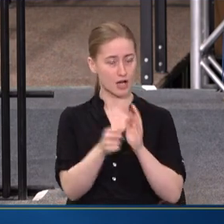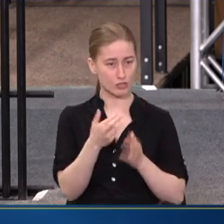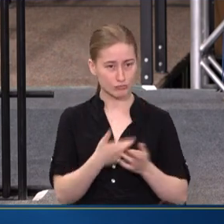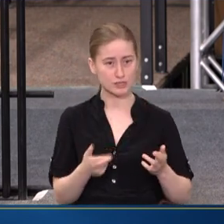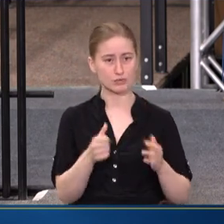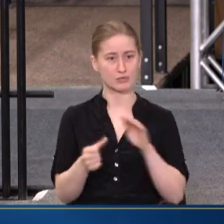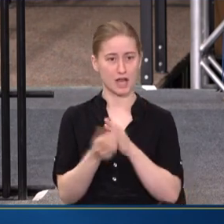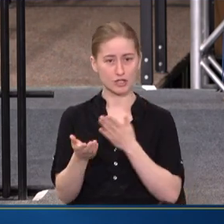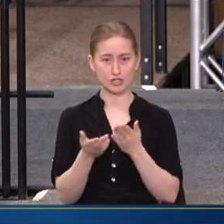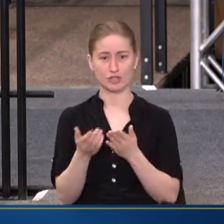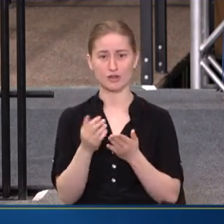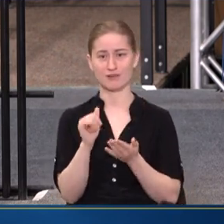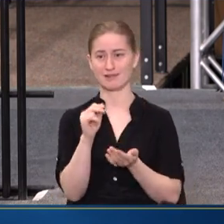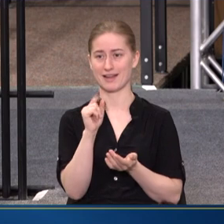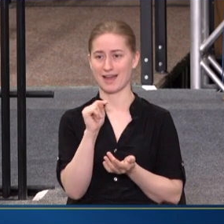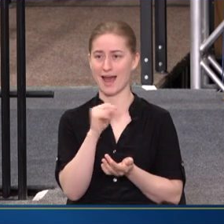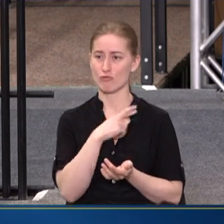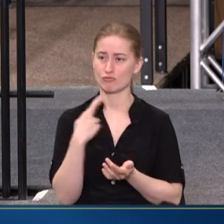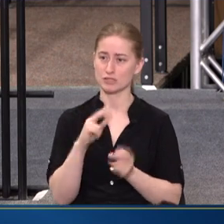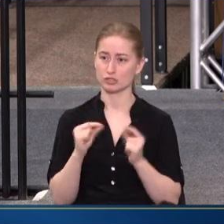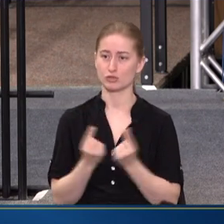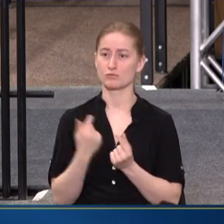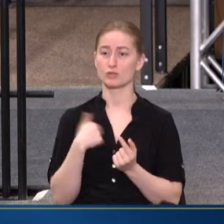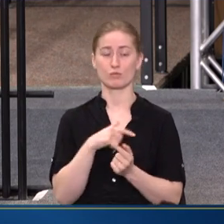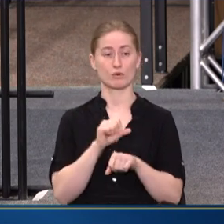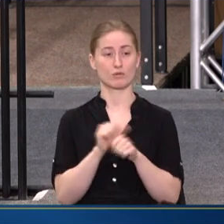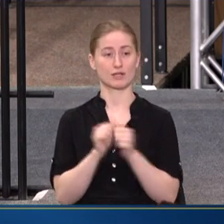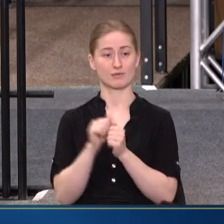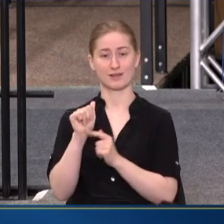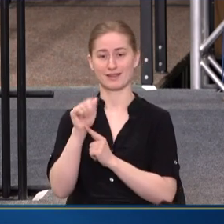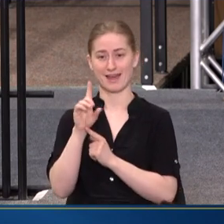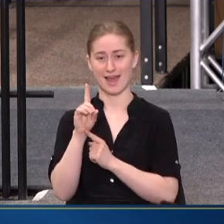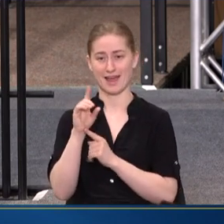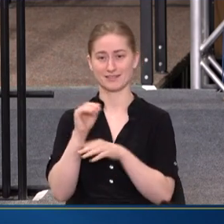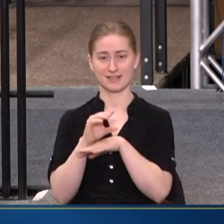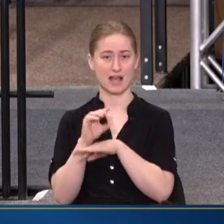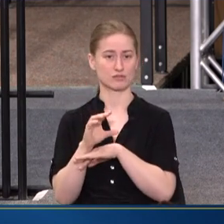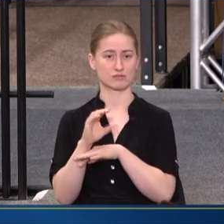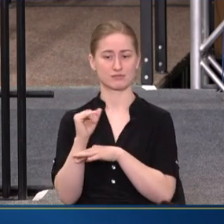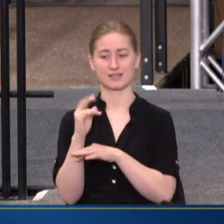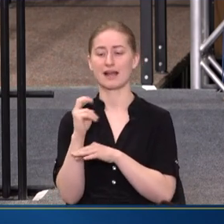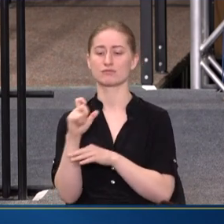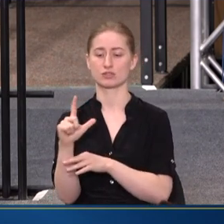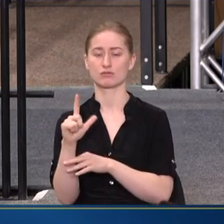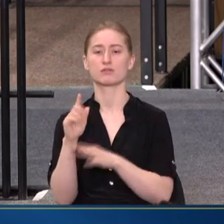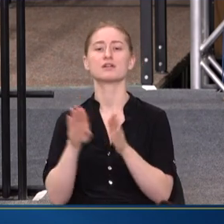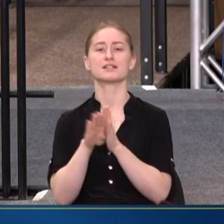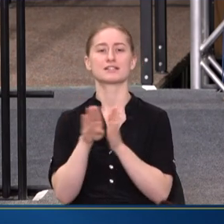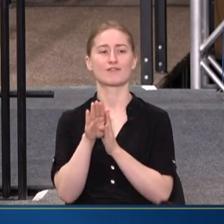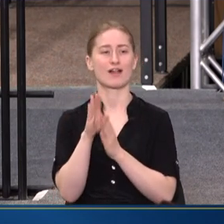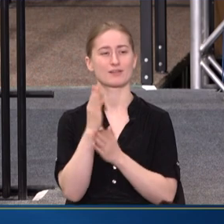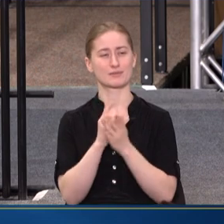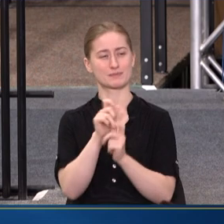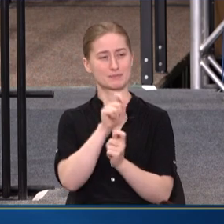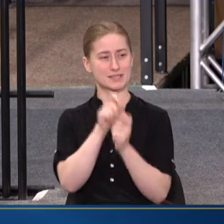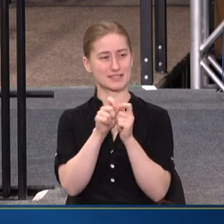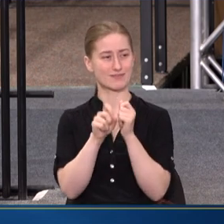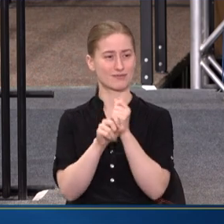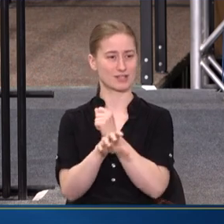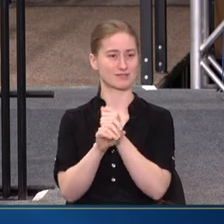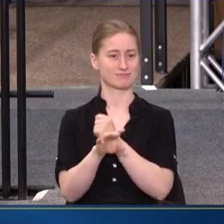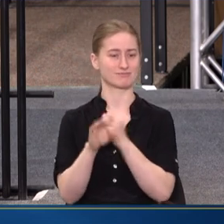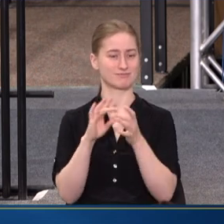UNDERSERVED OR AT-RISK GROUPS. AND SO WE'RE WORKING WITH THE AD COUNCIL TO BE ABLE TO DEVELOP SOME OF THAT SPECIFIC MESSAGING SO THAT